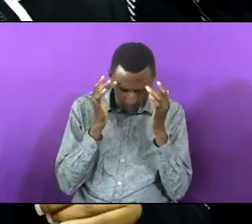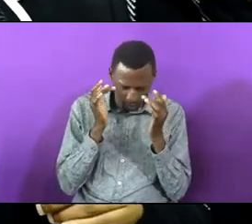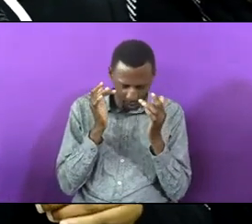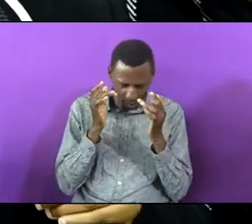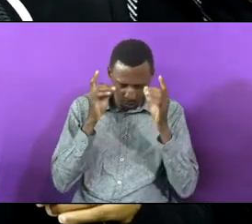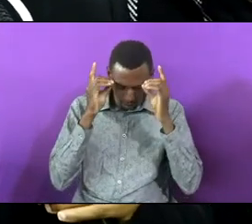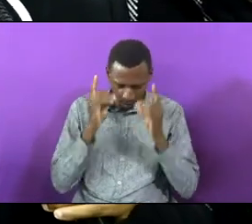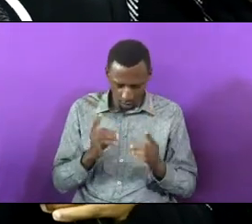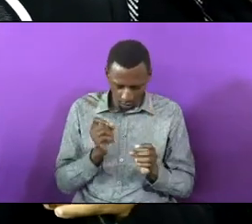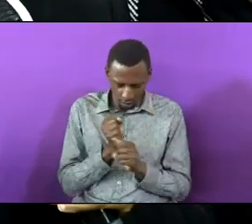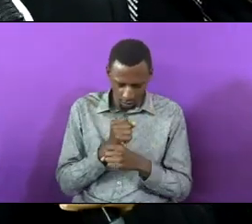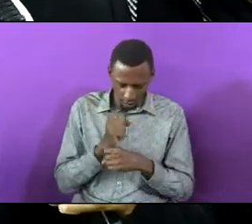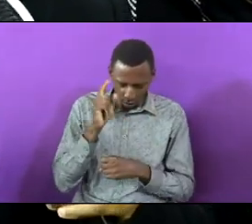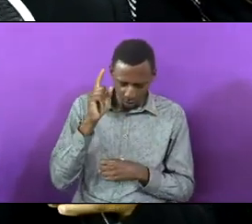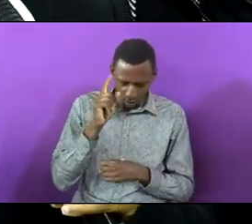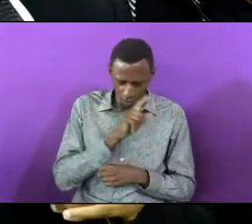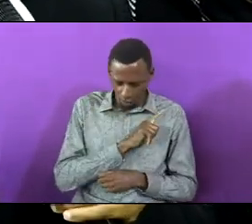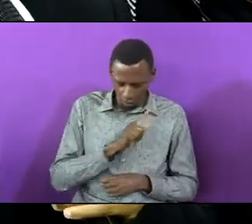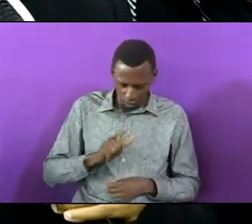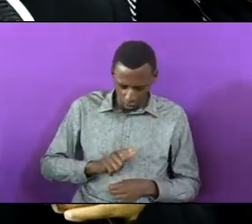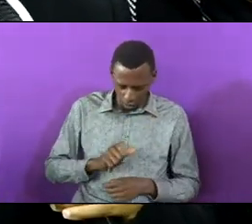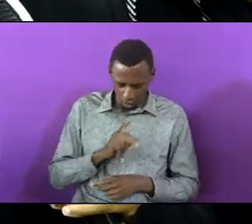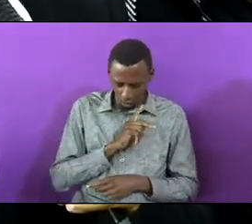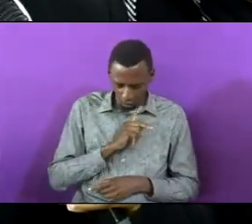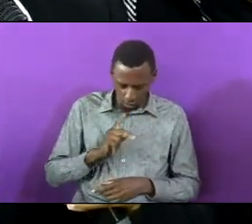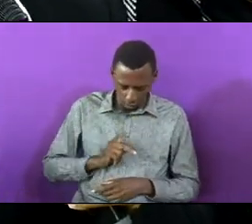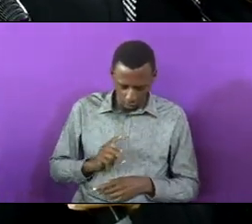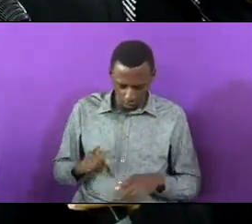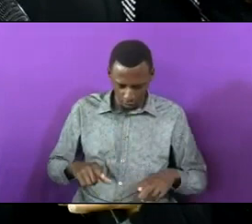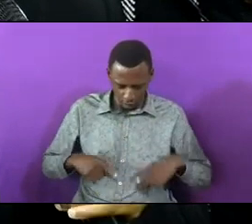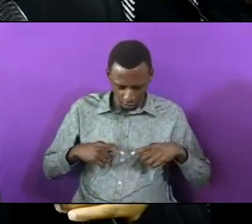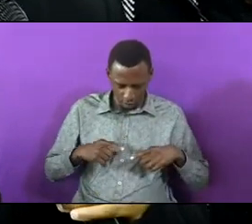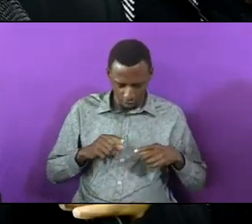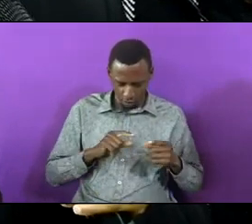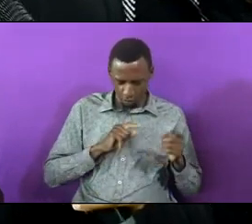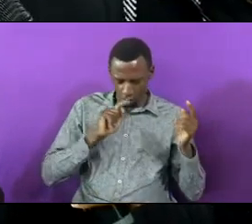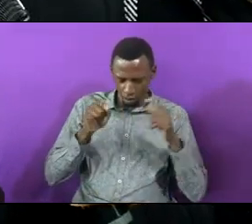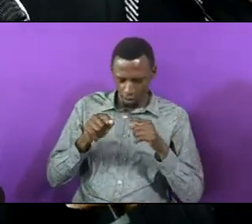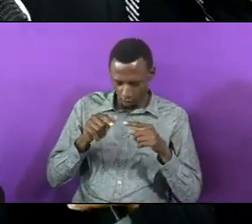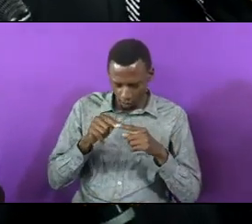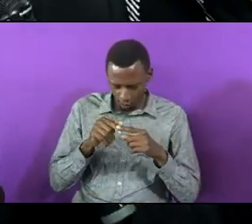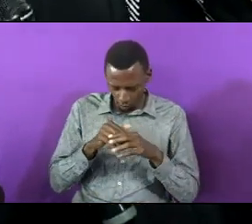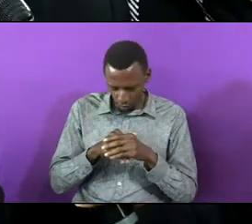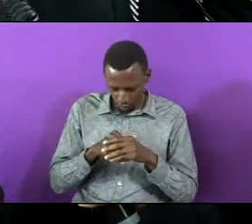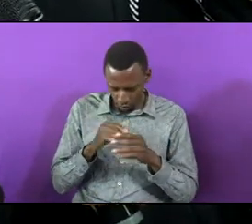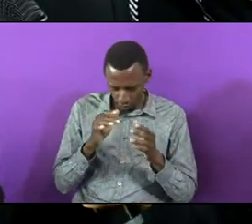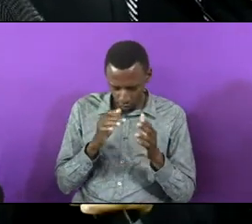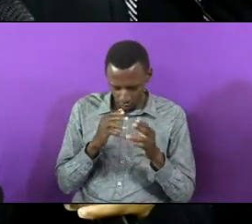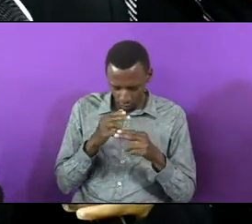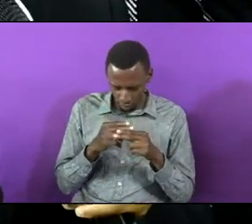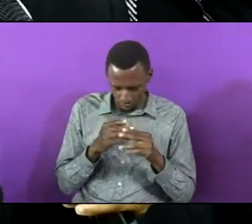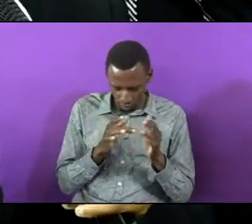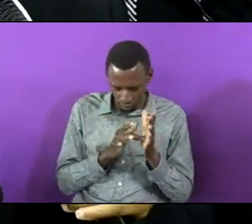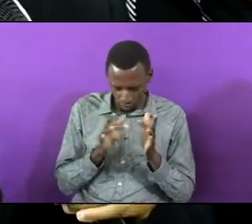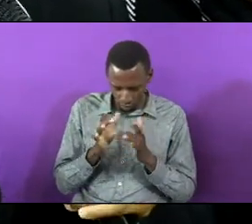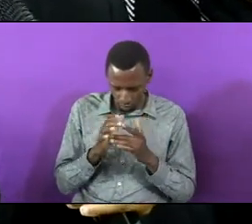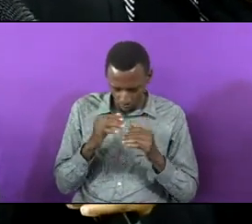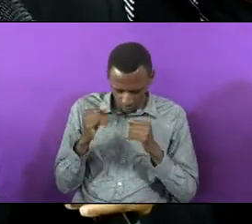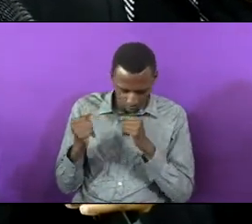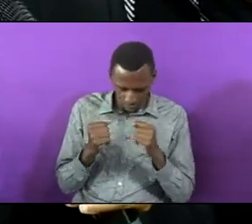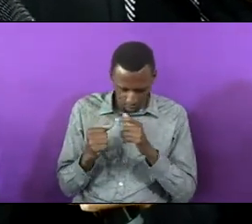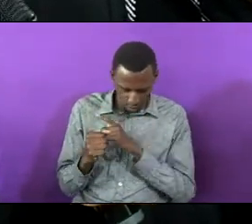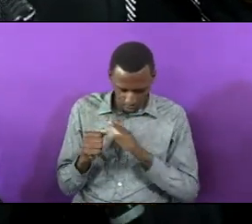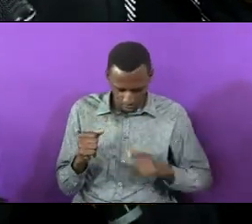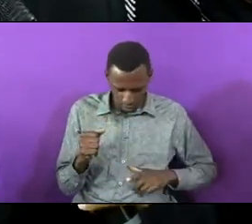king of our lives. We come in Jesus mighty name the lord our righteousness we plead for mercy upon us as a